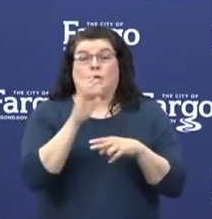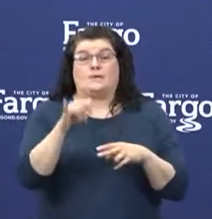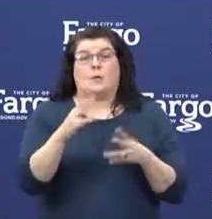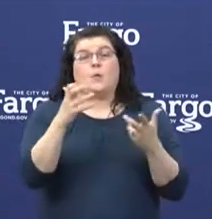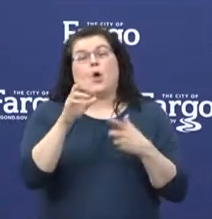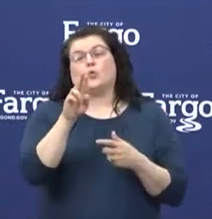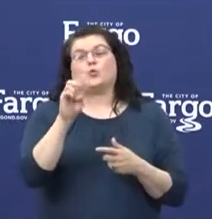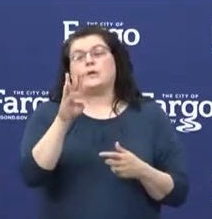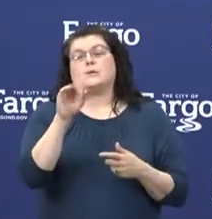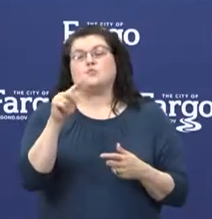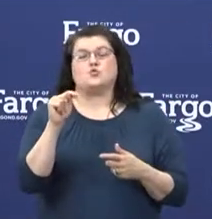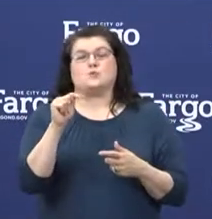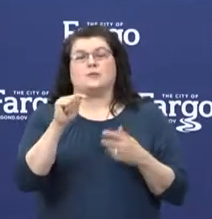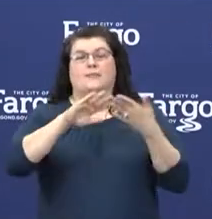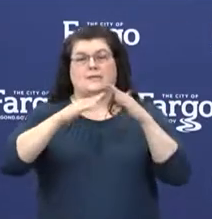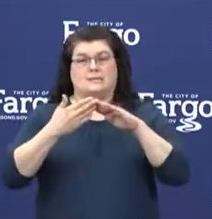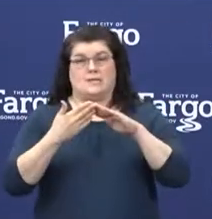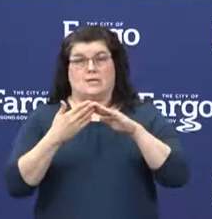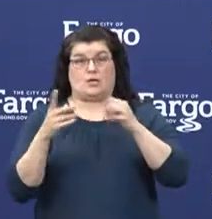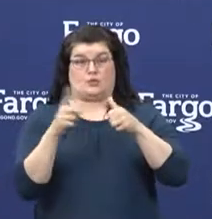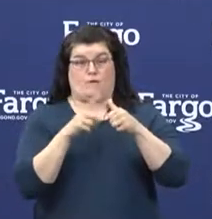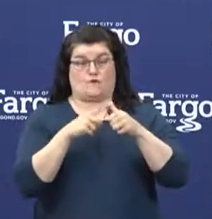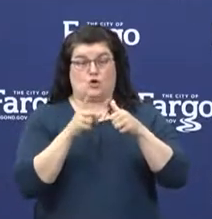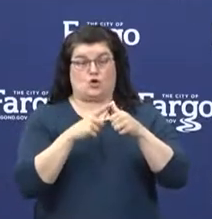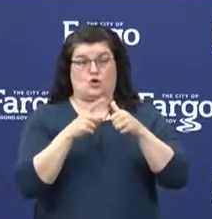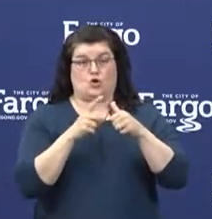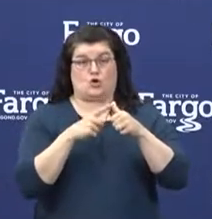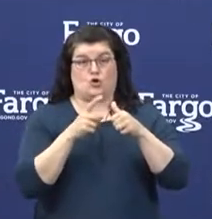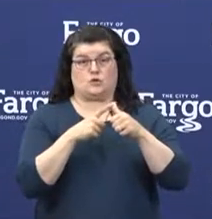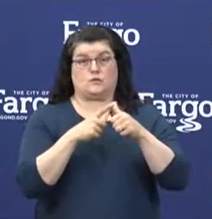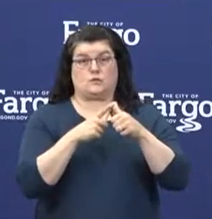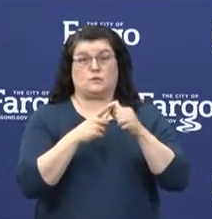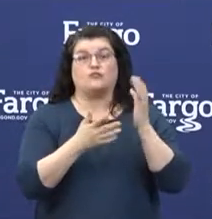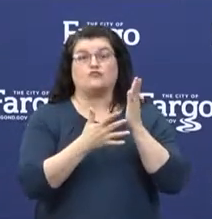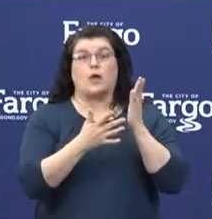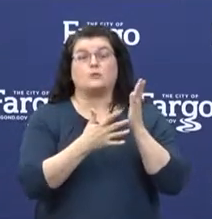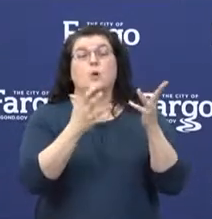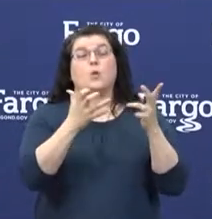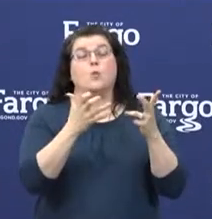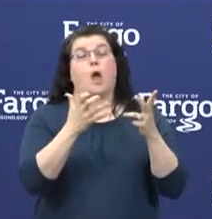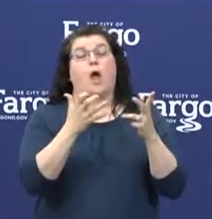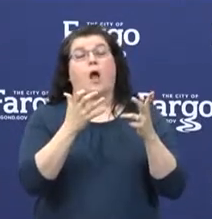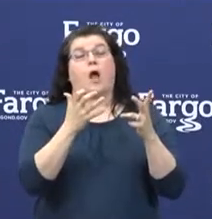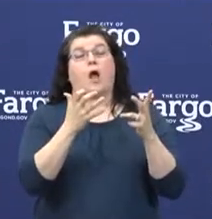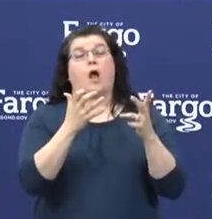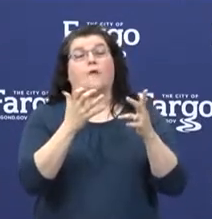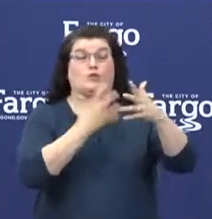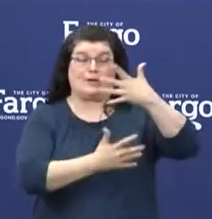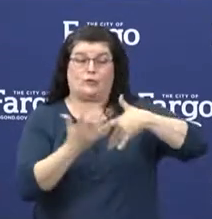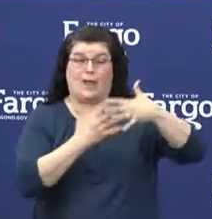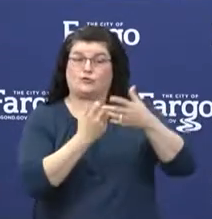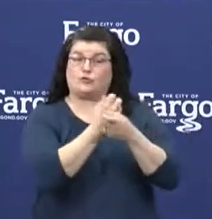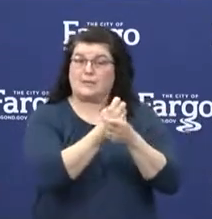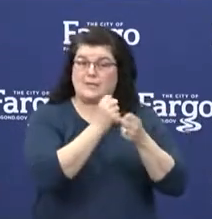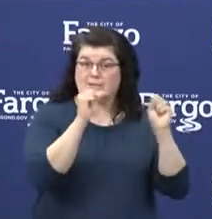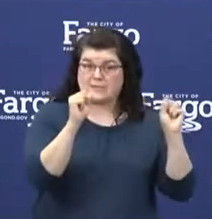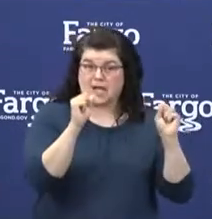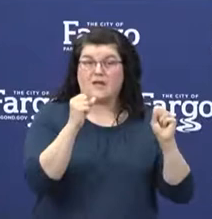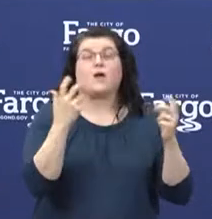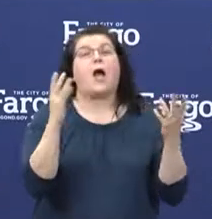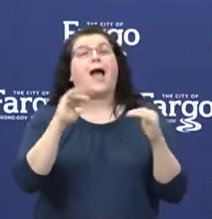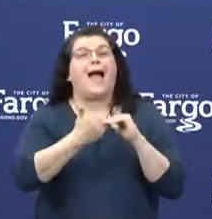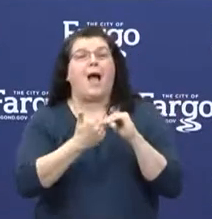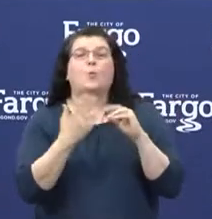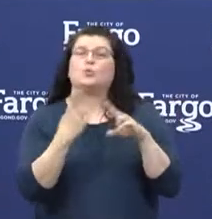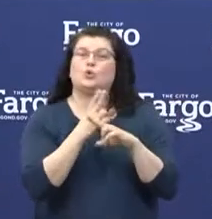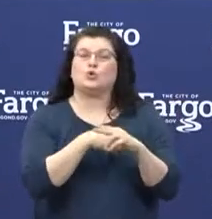the city. The first phase involves strategies encouraging safe interactions such as utilization with teleconferencing in lieu